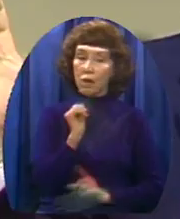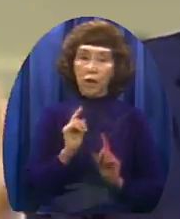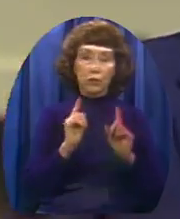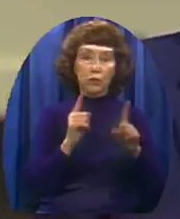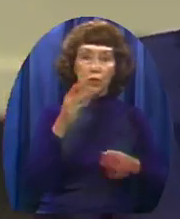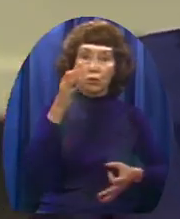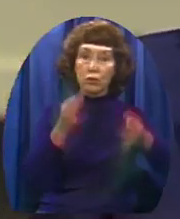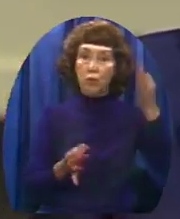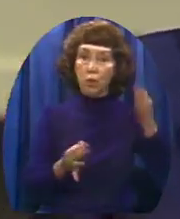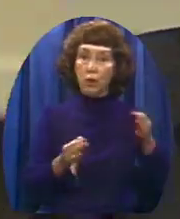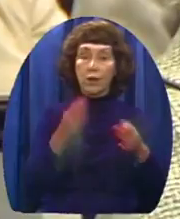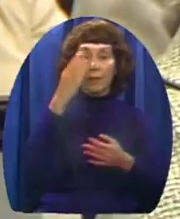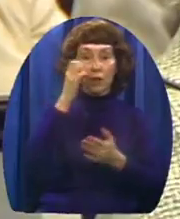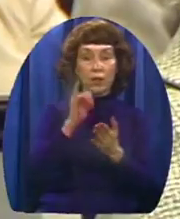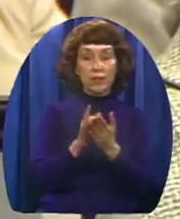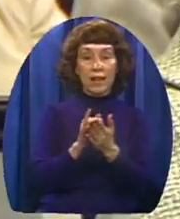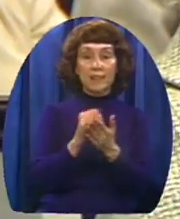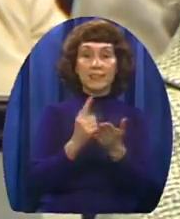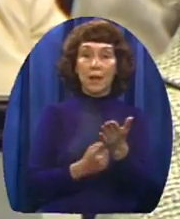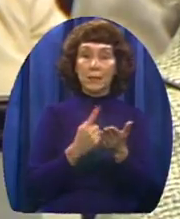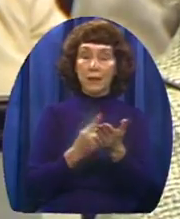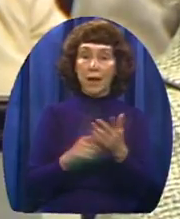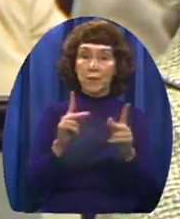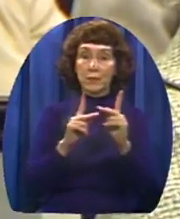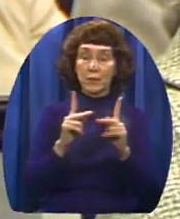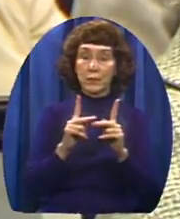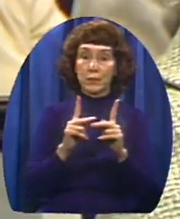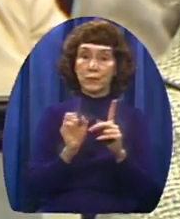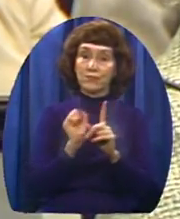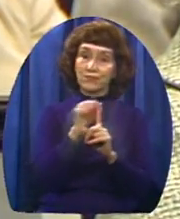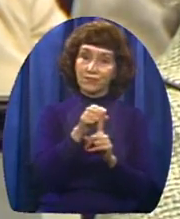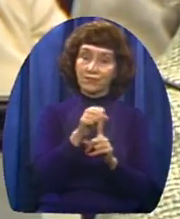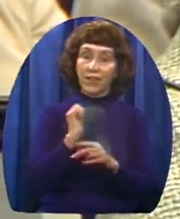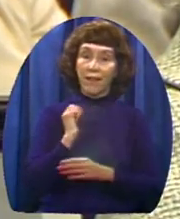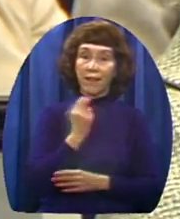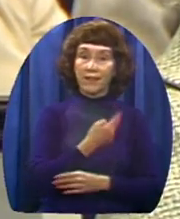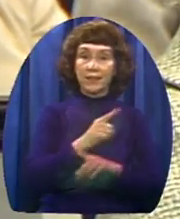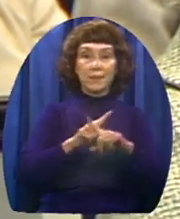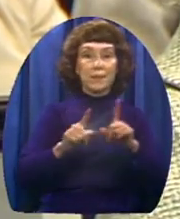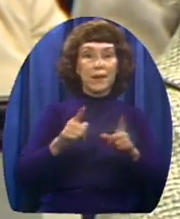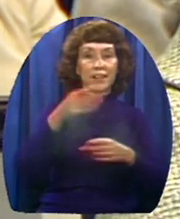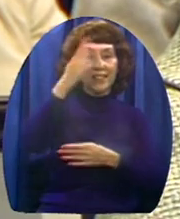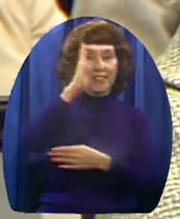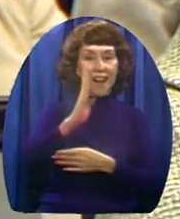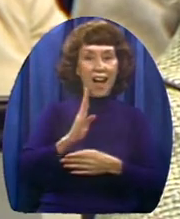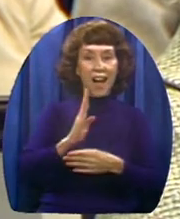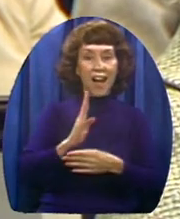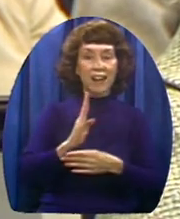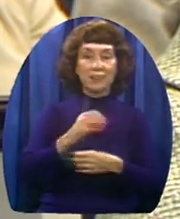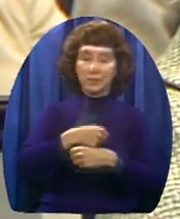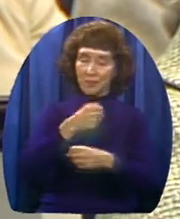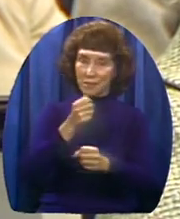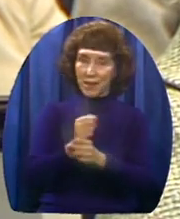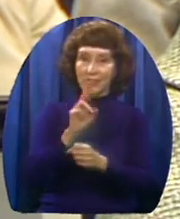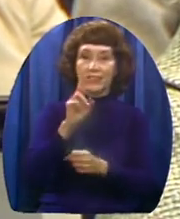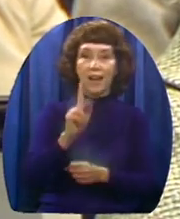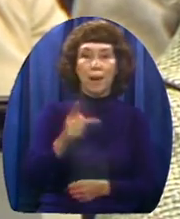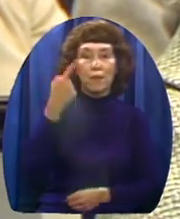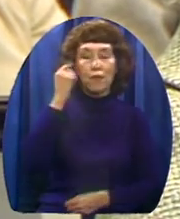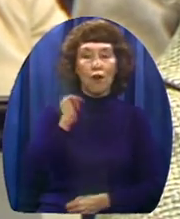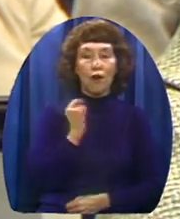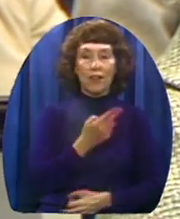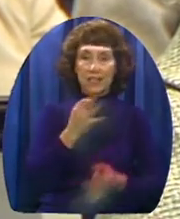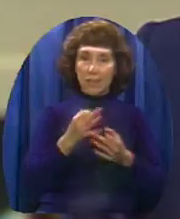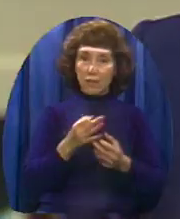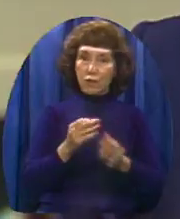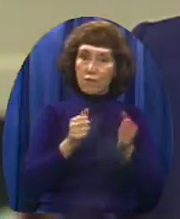people do take advantage of us But may I say to you That God makes it up so many ways When you follow the scriptural plan God makes